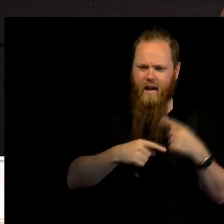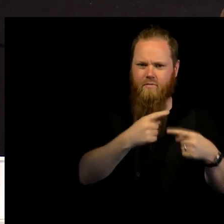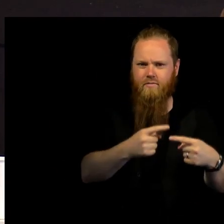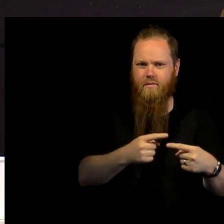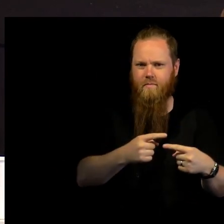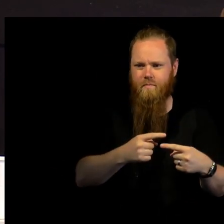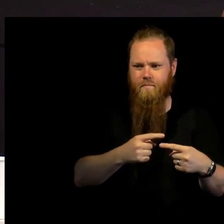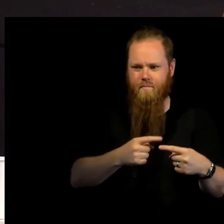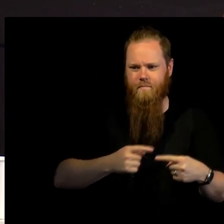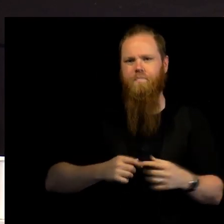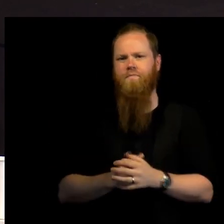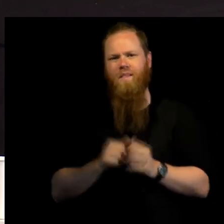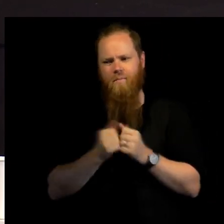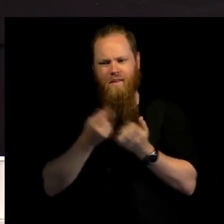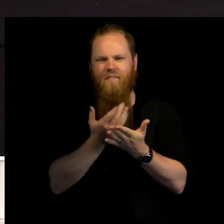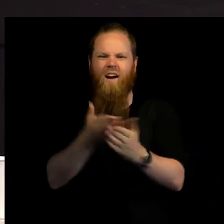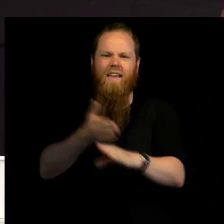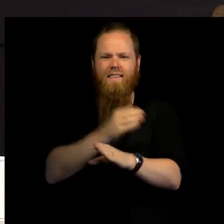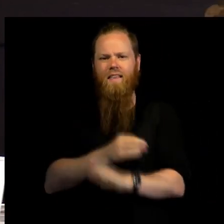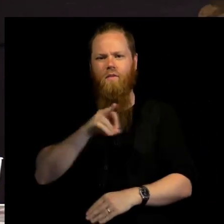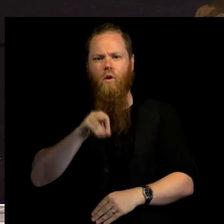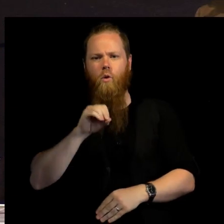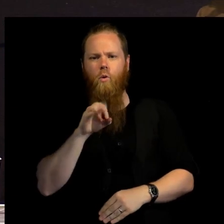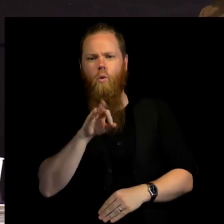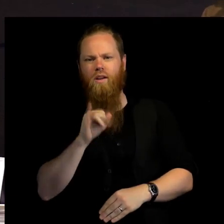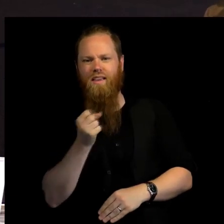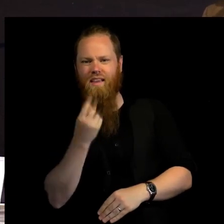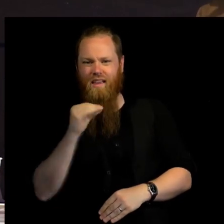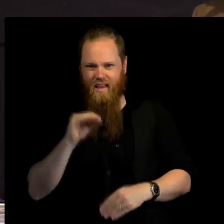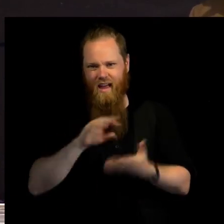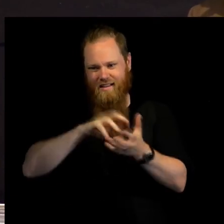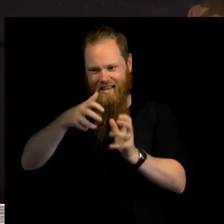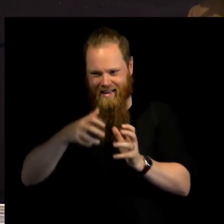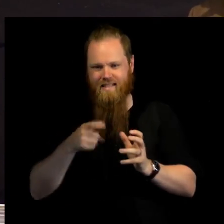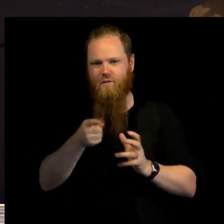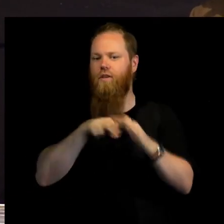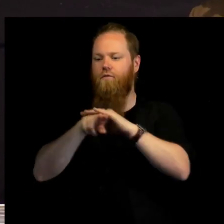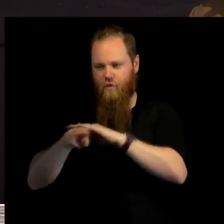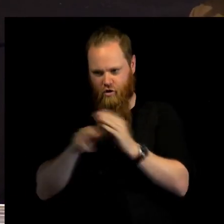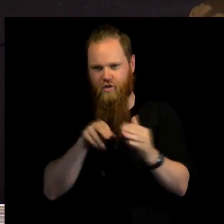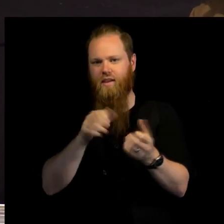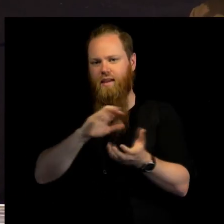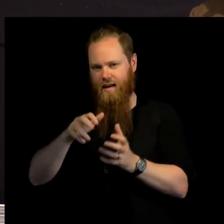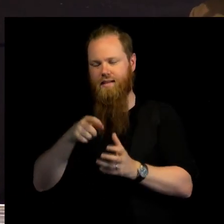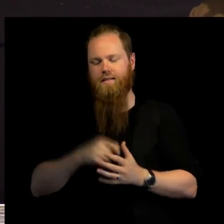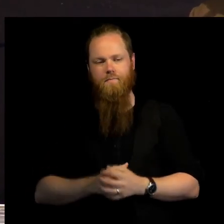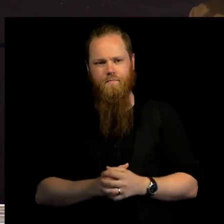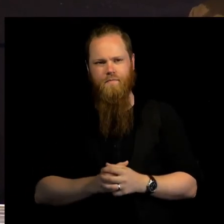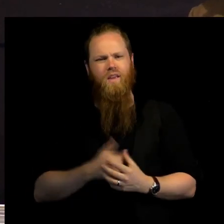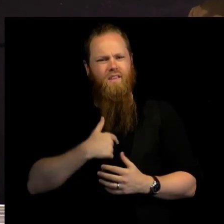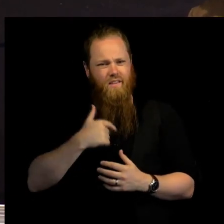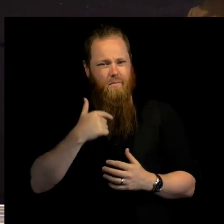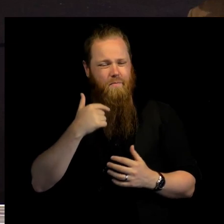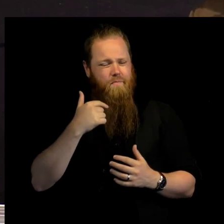of the Rohingya crisis and refugee crisis. And maybe I have more comments to that. So I do believe it is important.